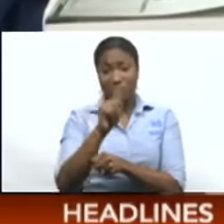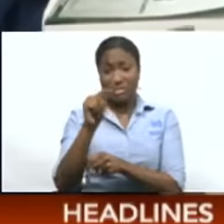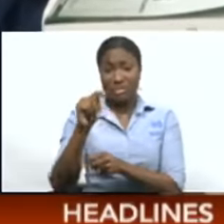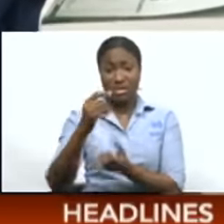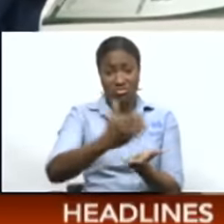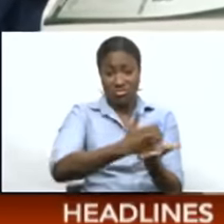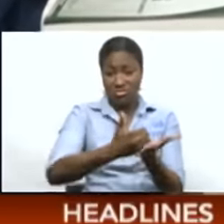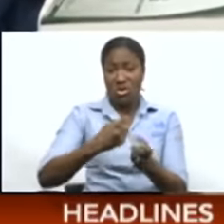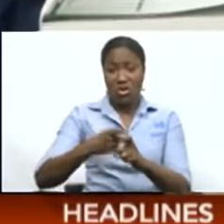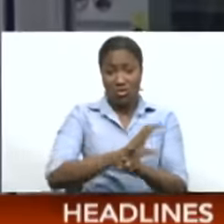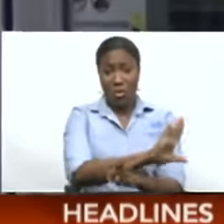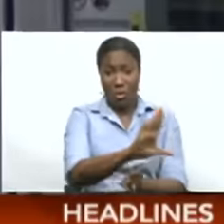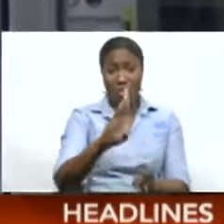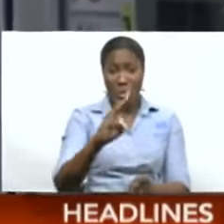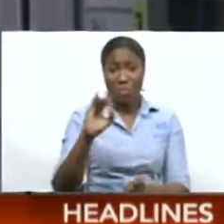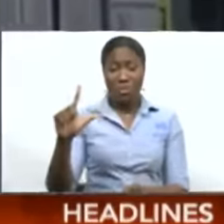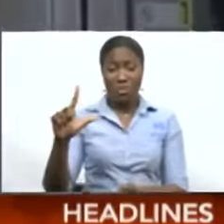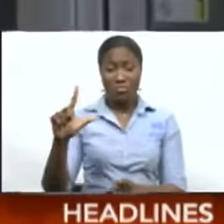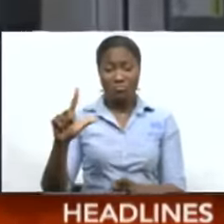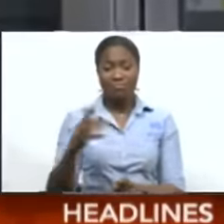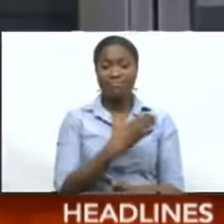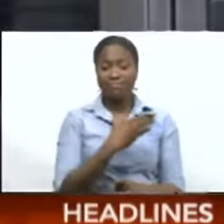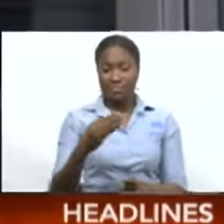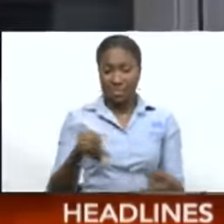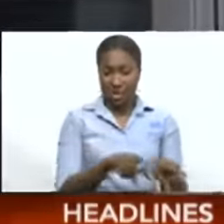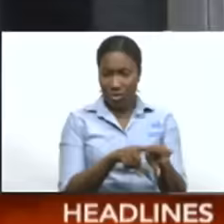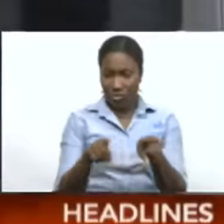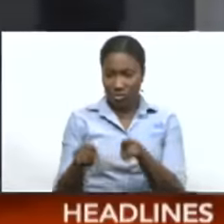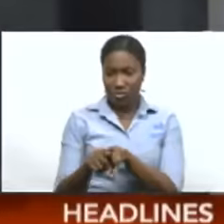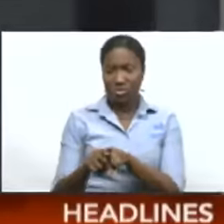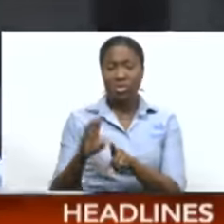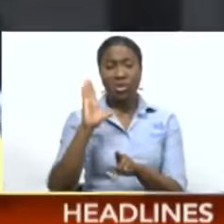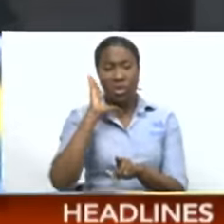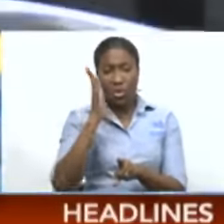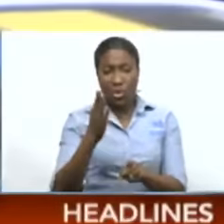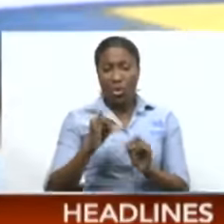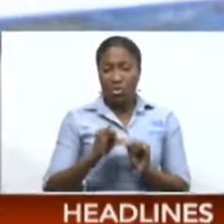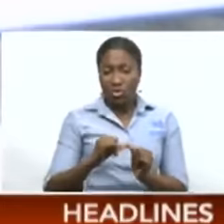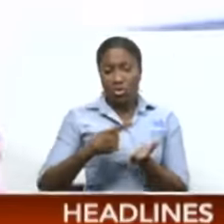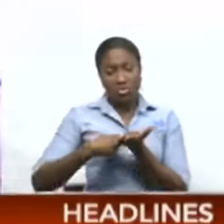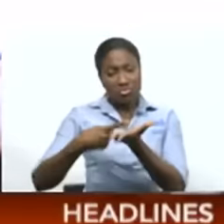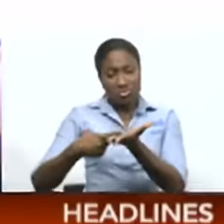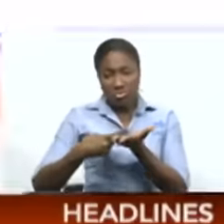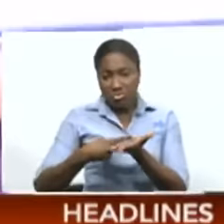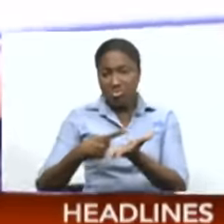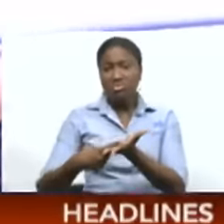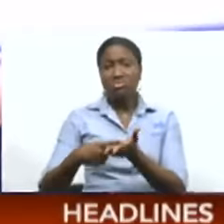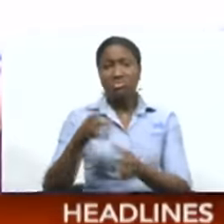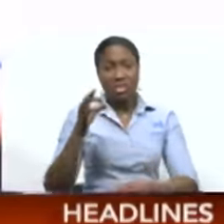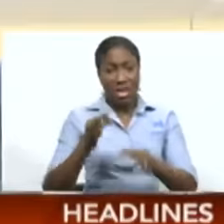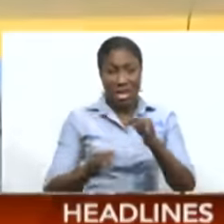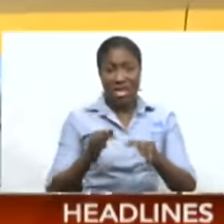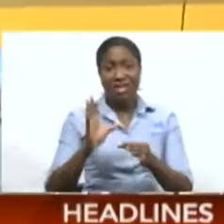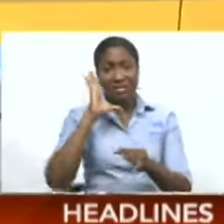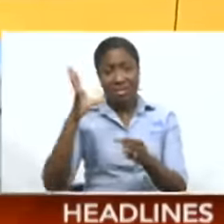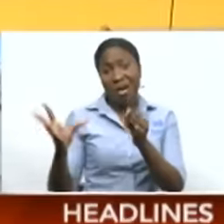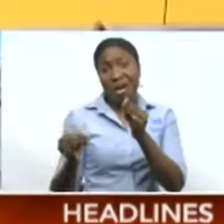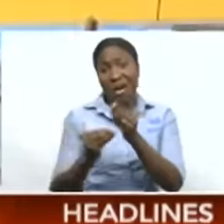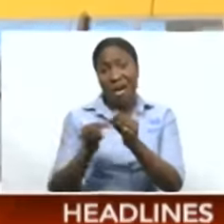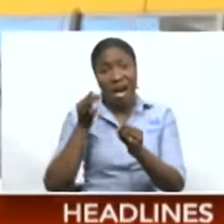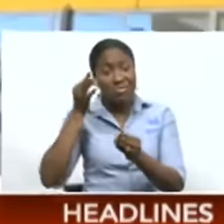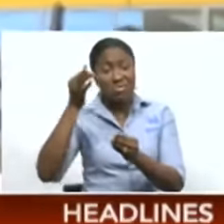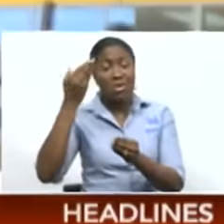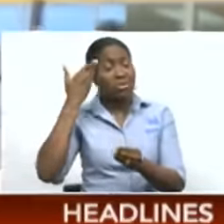conducted until 2027 to consider TNTech's compliance, financial performance, and if new rates should be applied. Akash